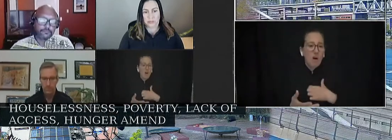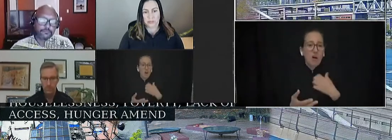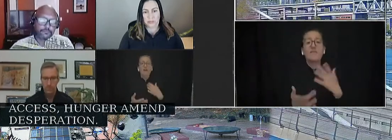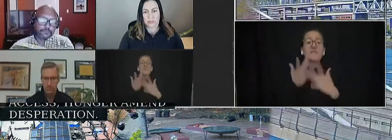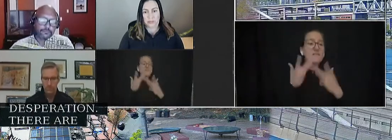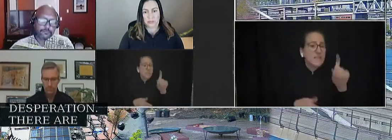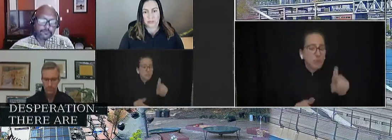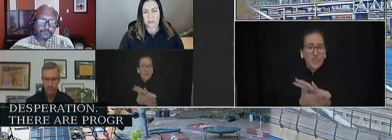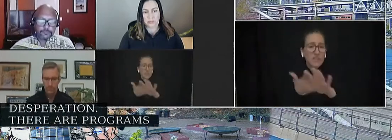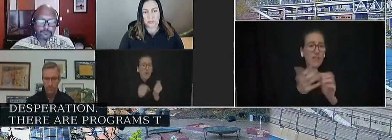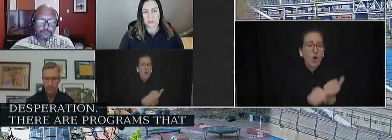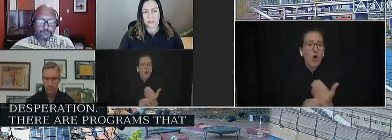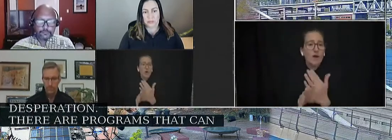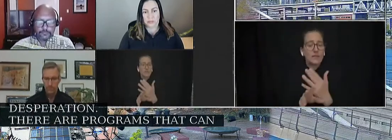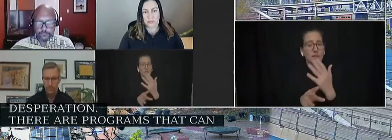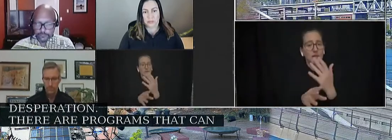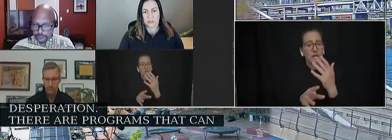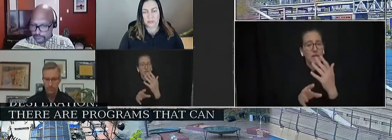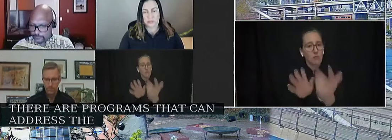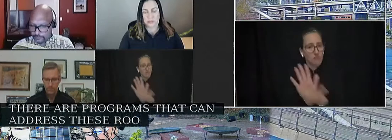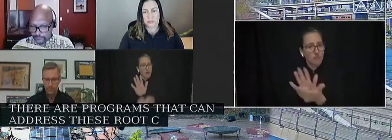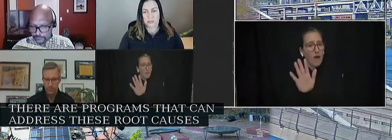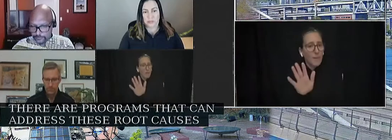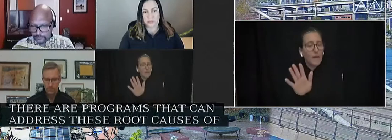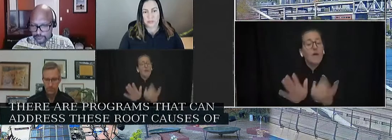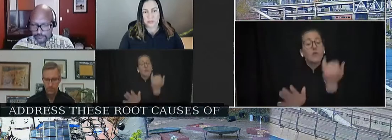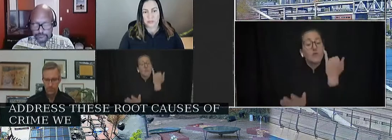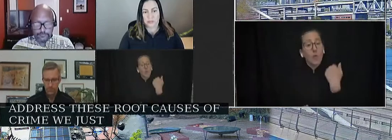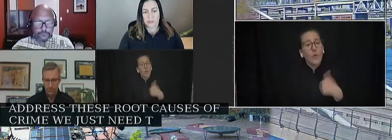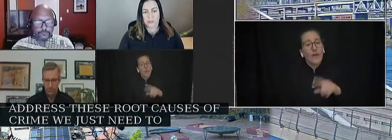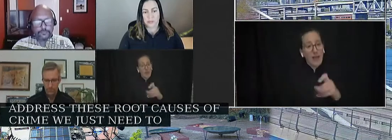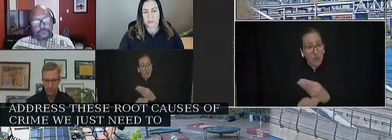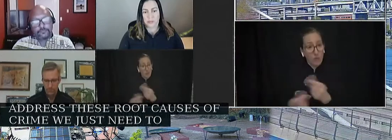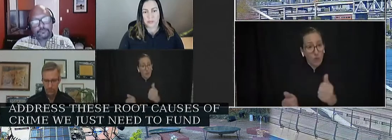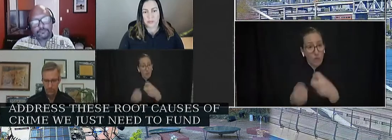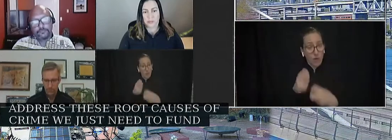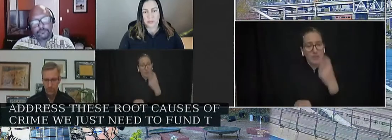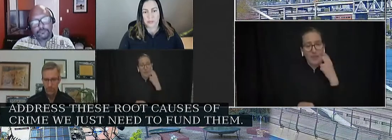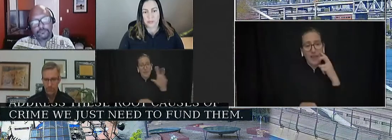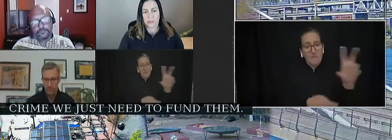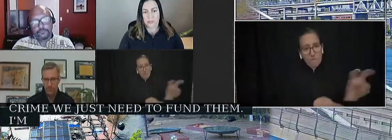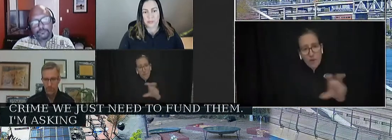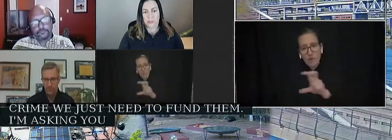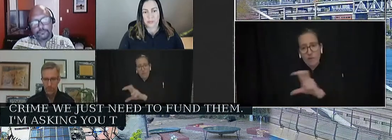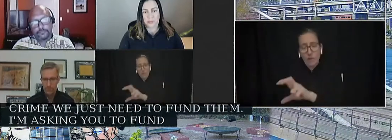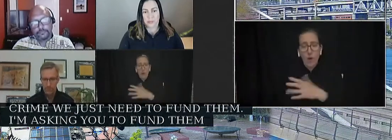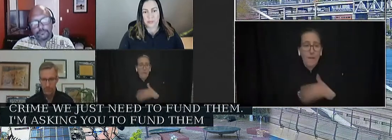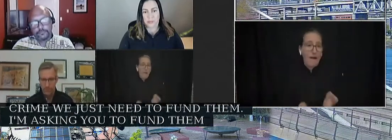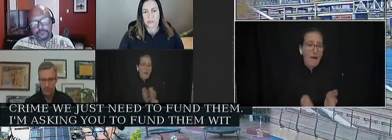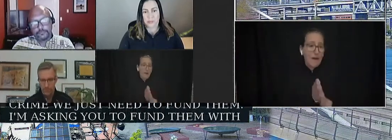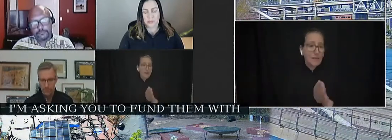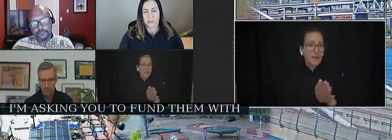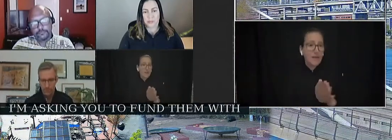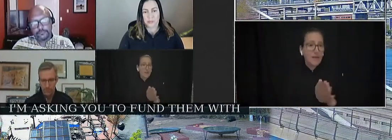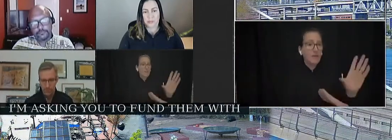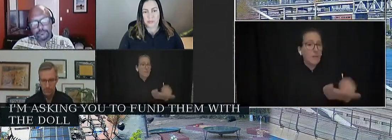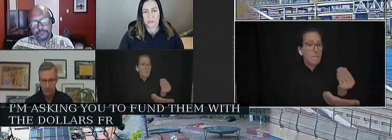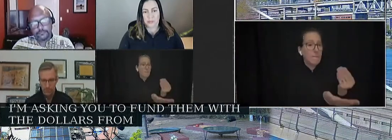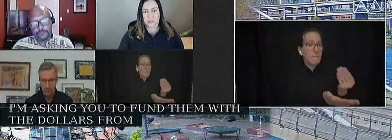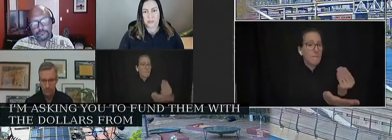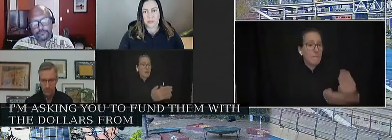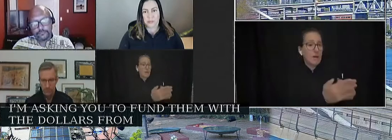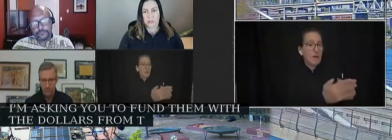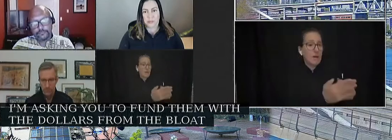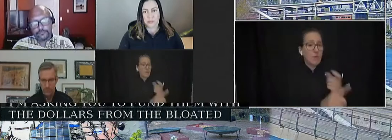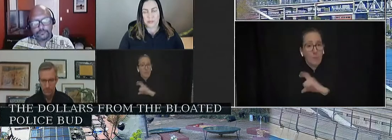crime. We just need to fund them. So I'm asking you to fund them with the dollars from the bloated police budget. Also, do not dare take one cent